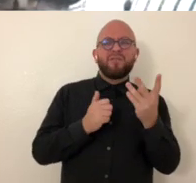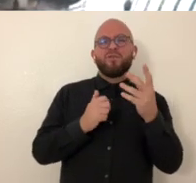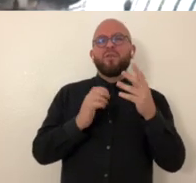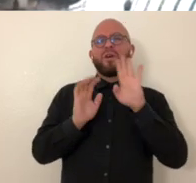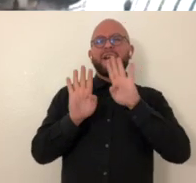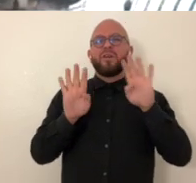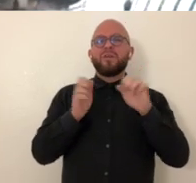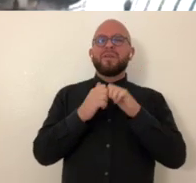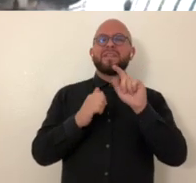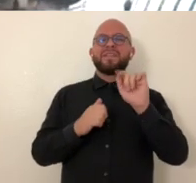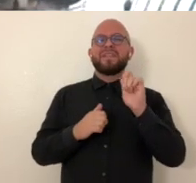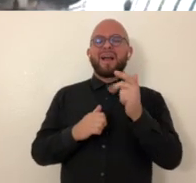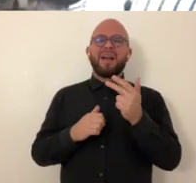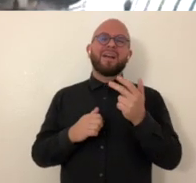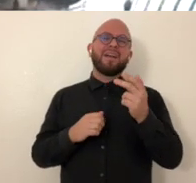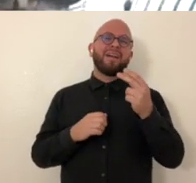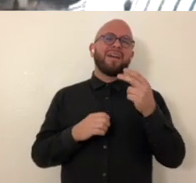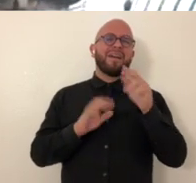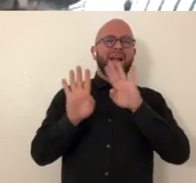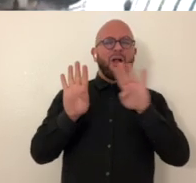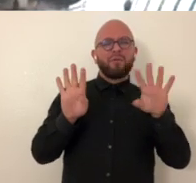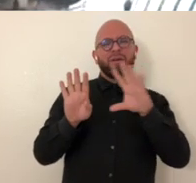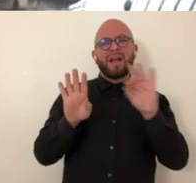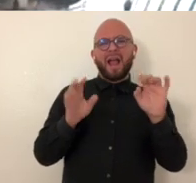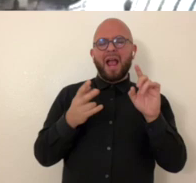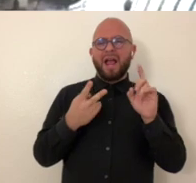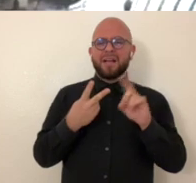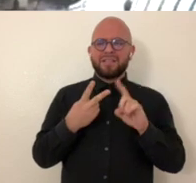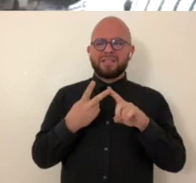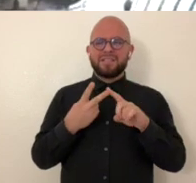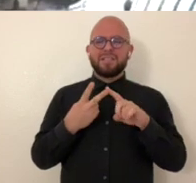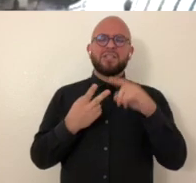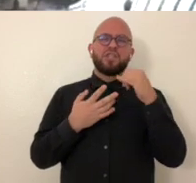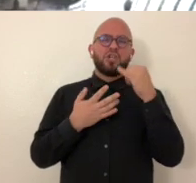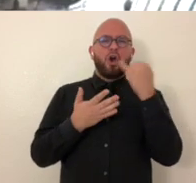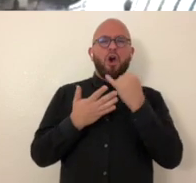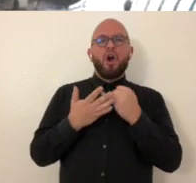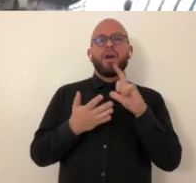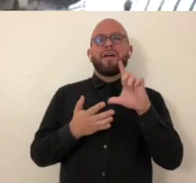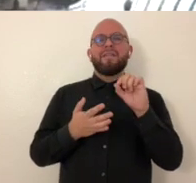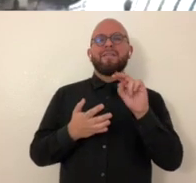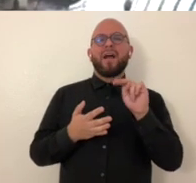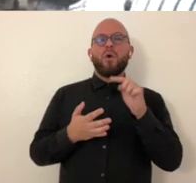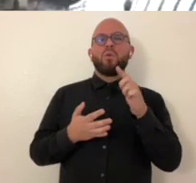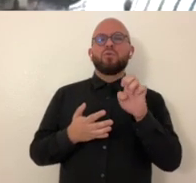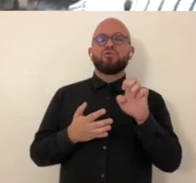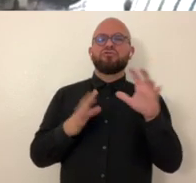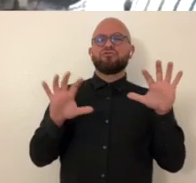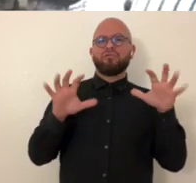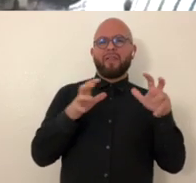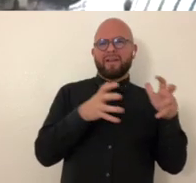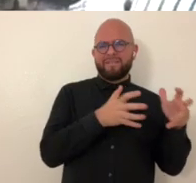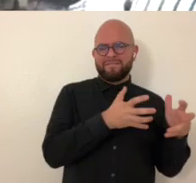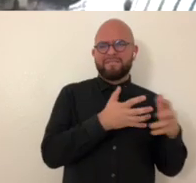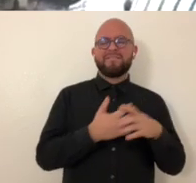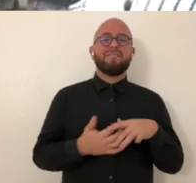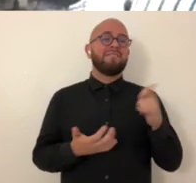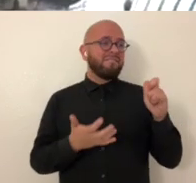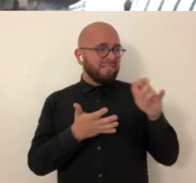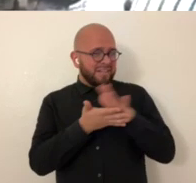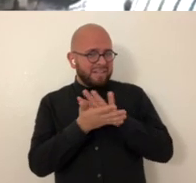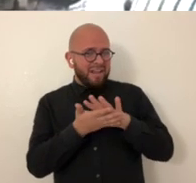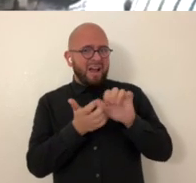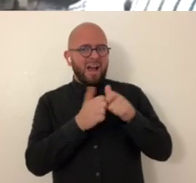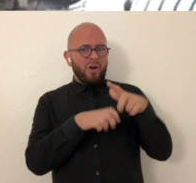artists started showing locally um i also show with several galleries including tag gallery um and